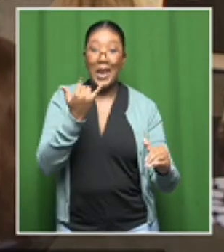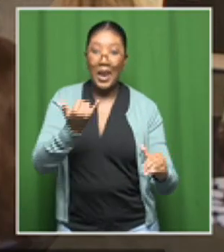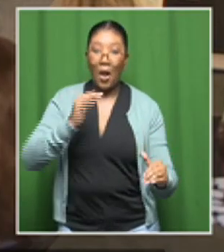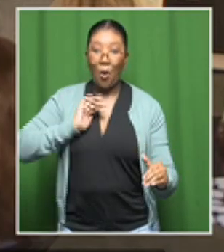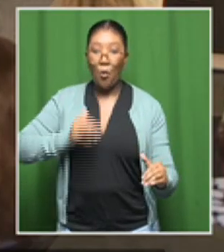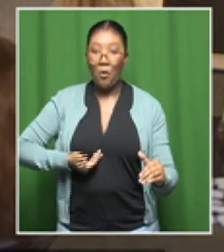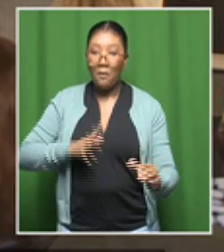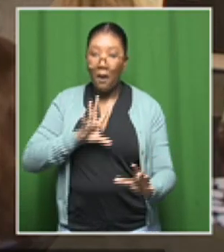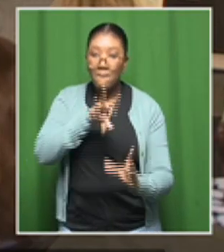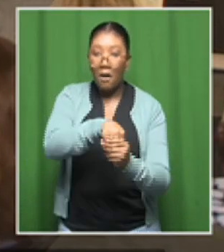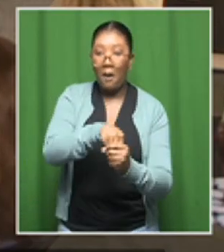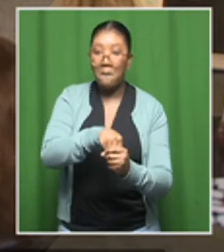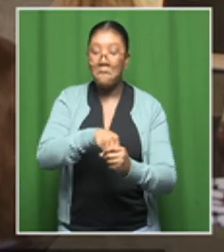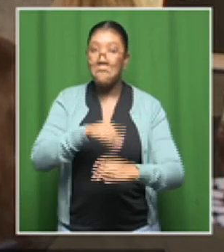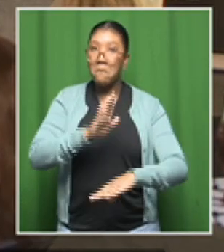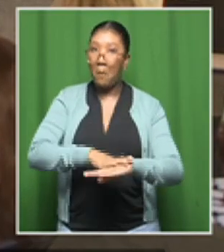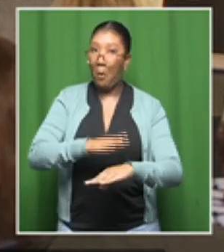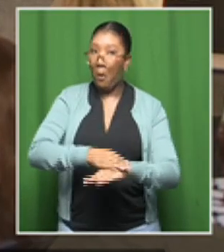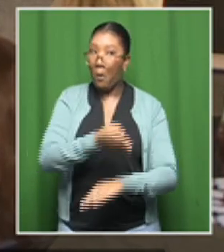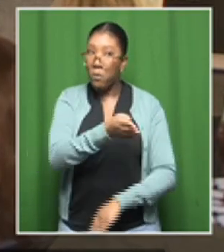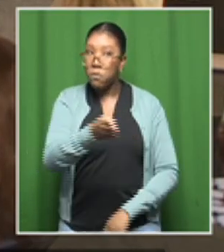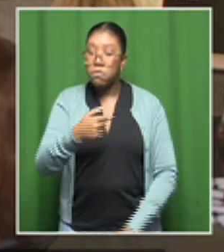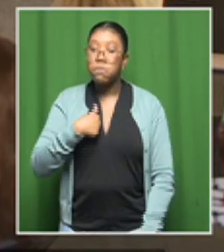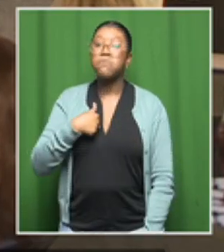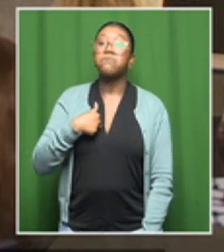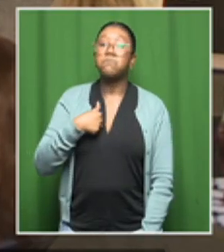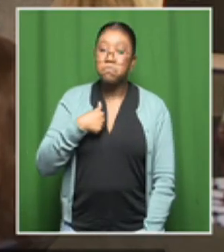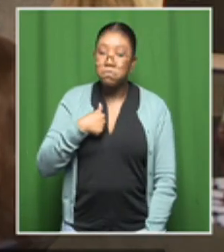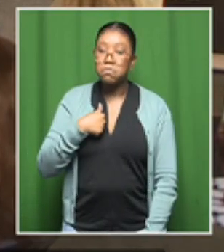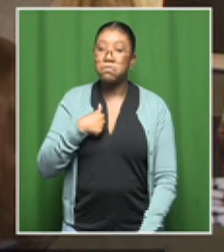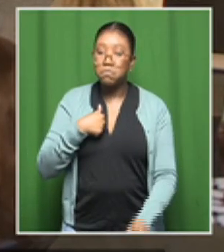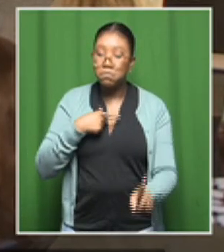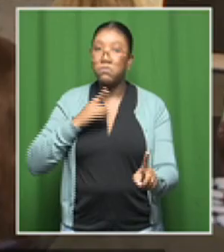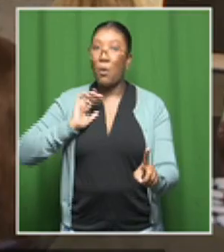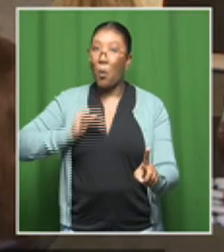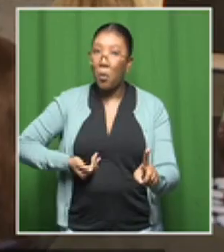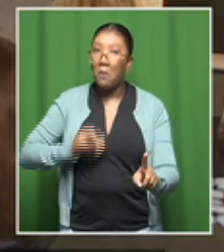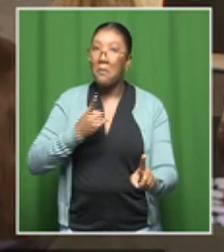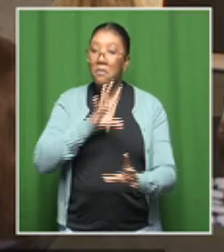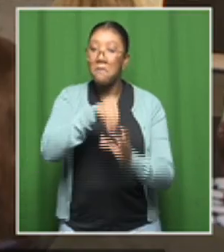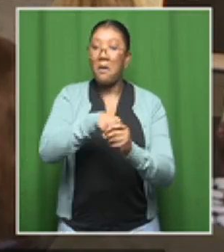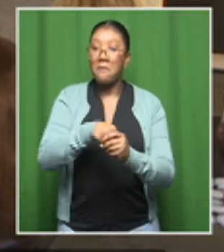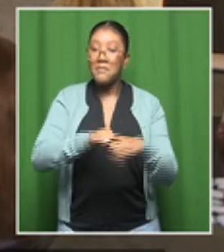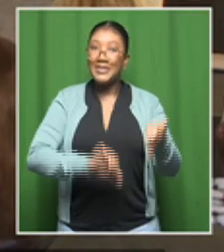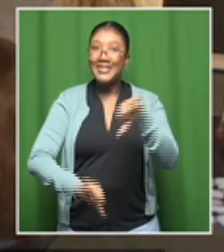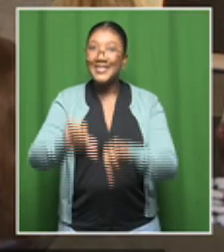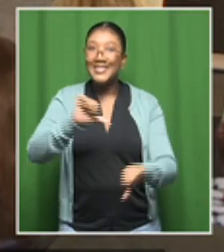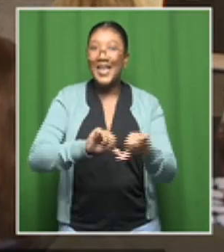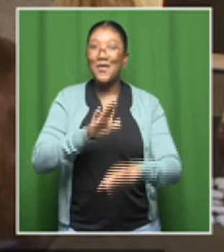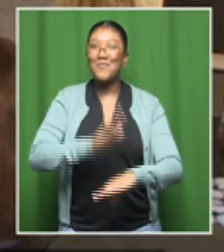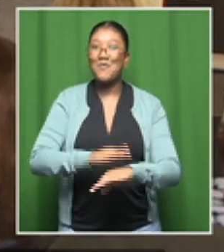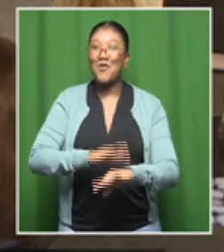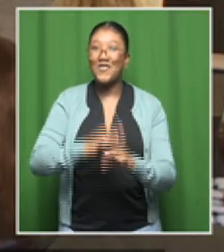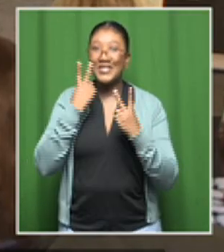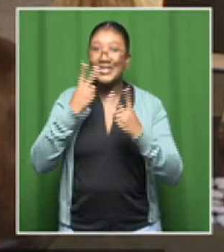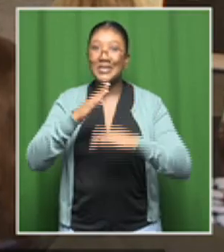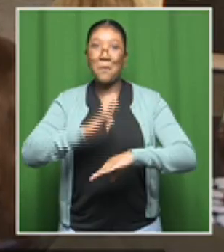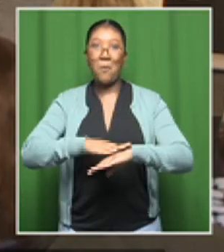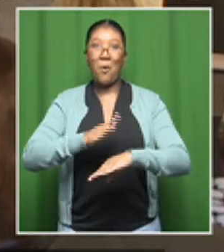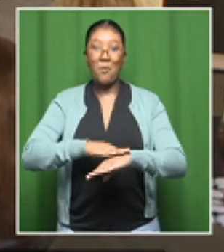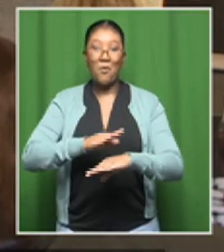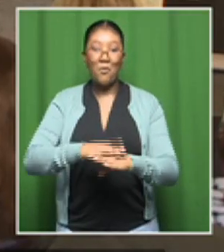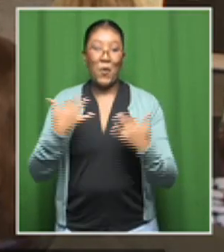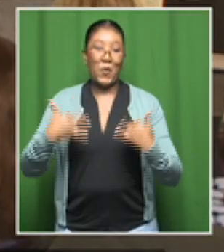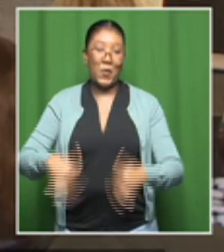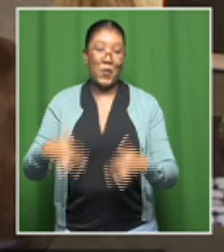are seeing, the numbers, the percentages that we're seeing of women getting into the science sector, it's quite amazing and